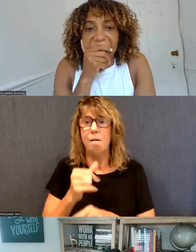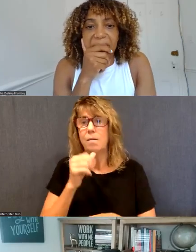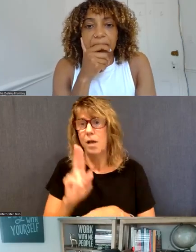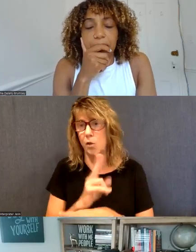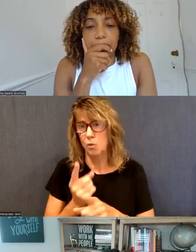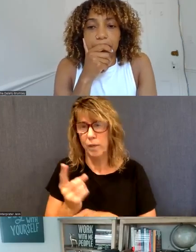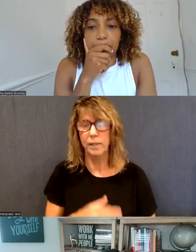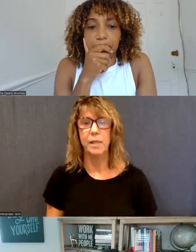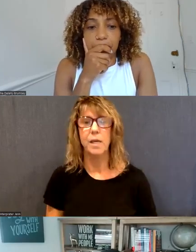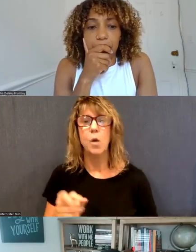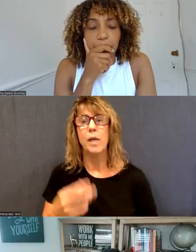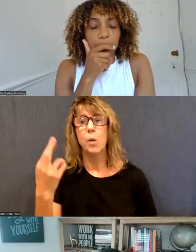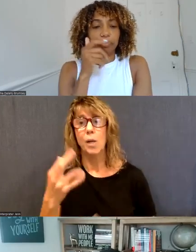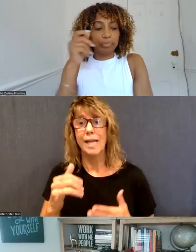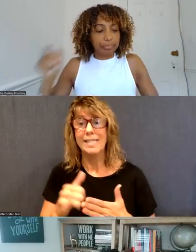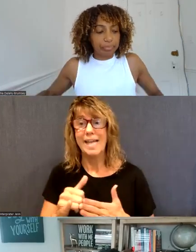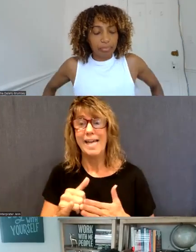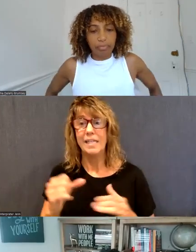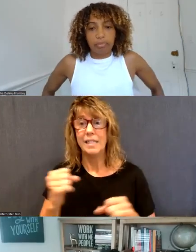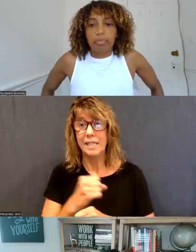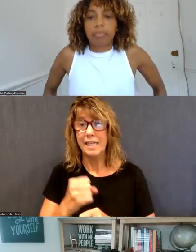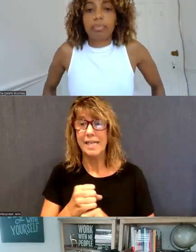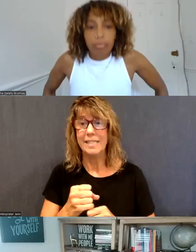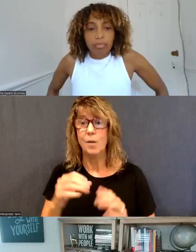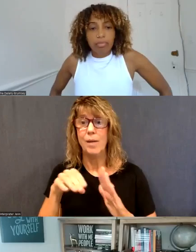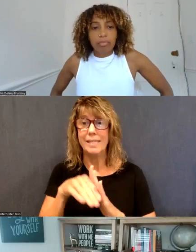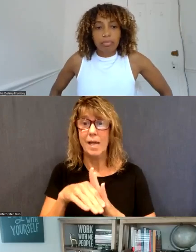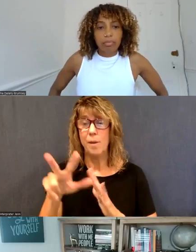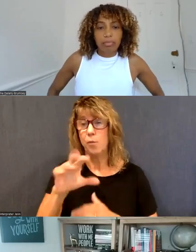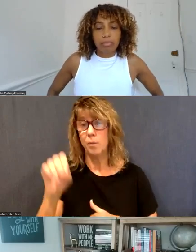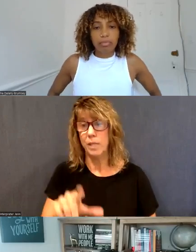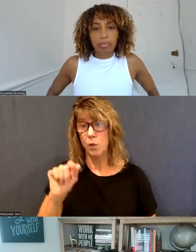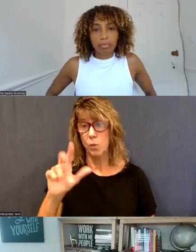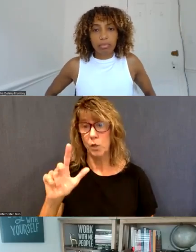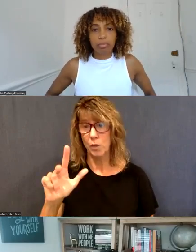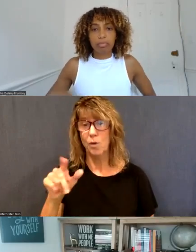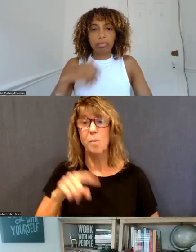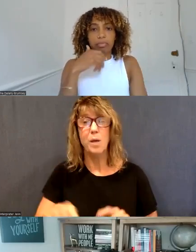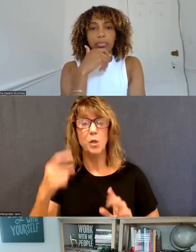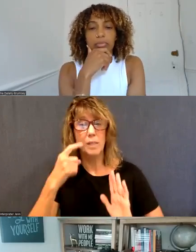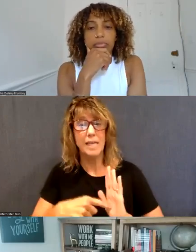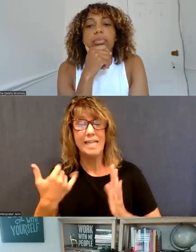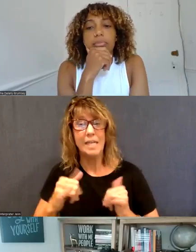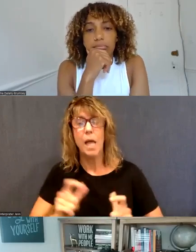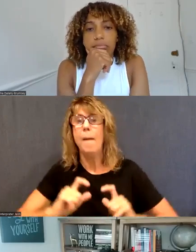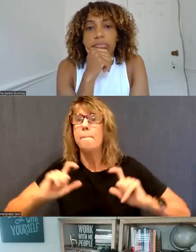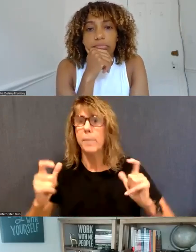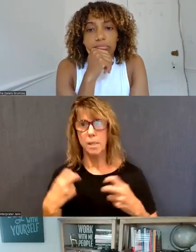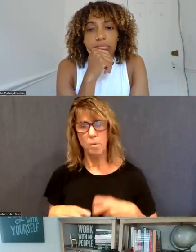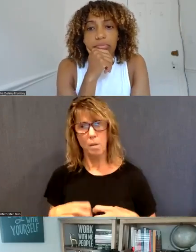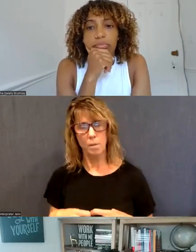statistics are down by, uh, 3% in 2023, as you can see, it's still a big problem and